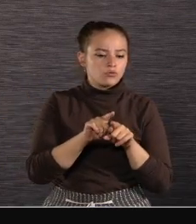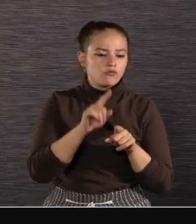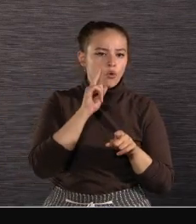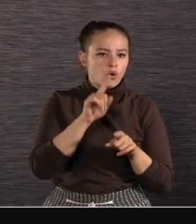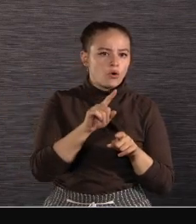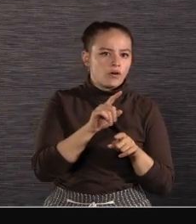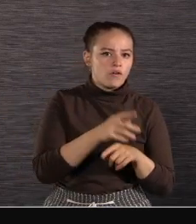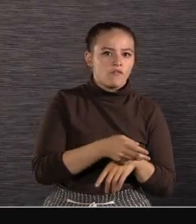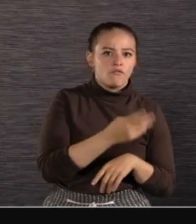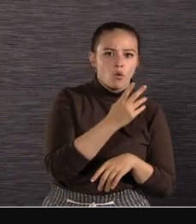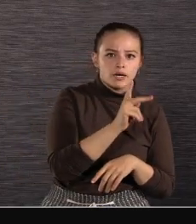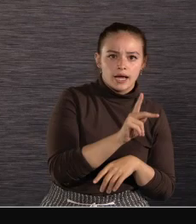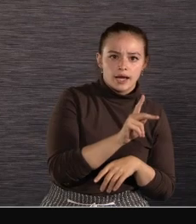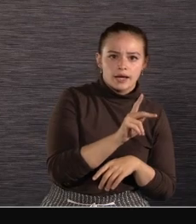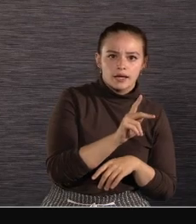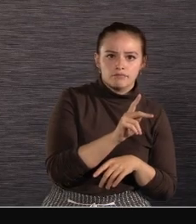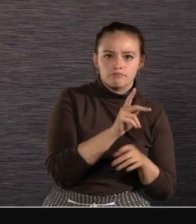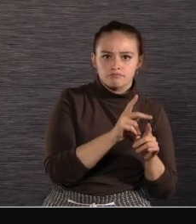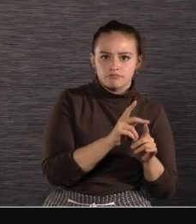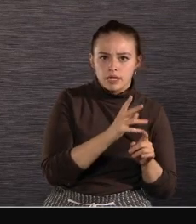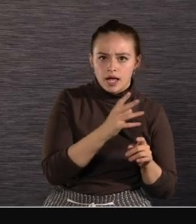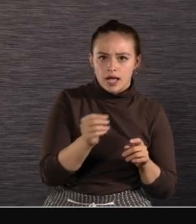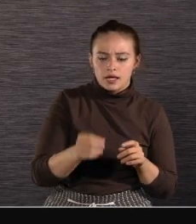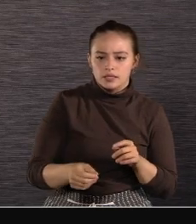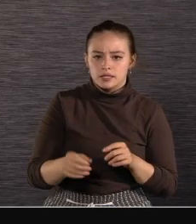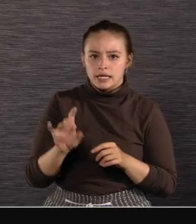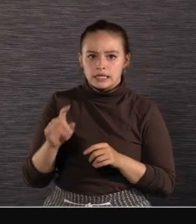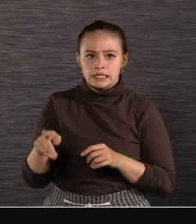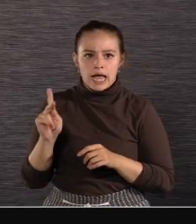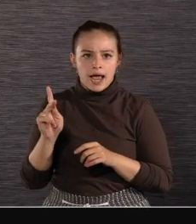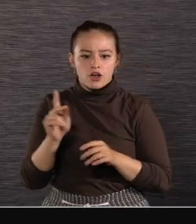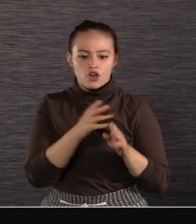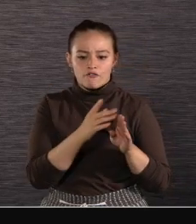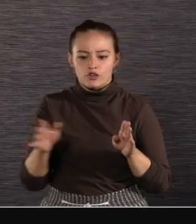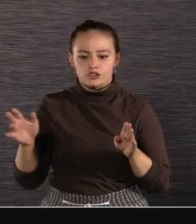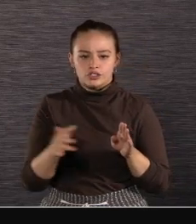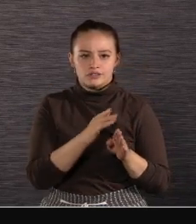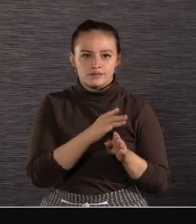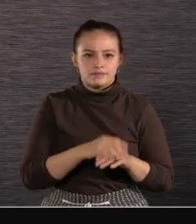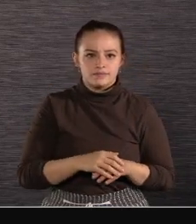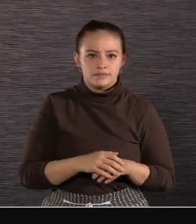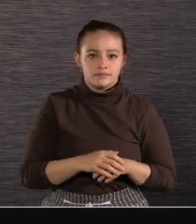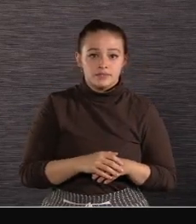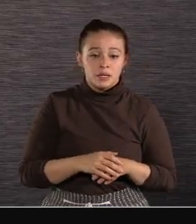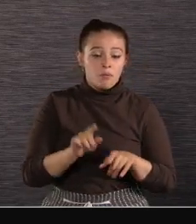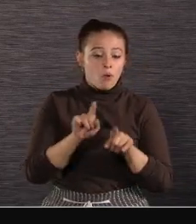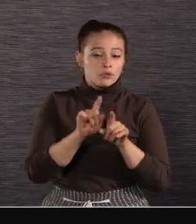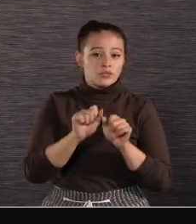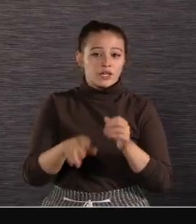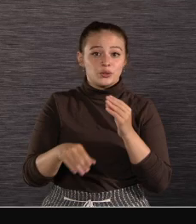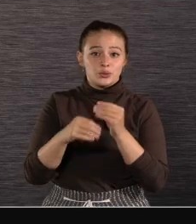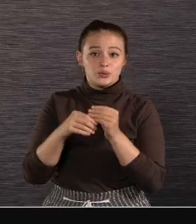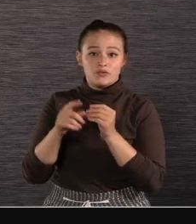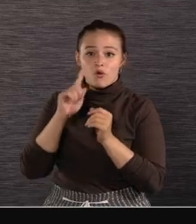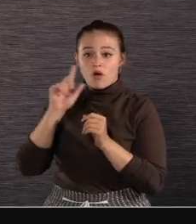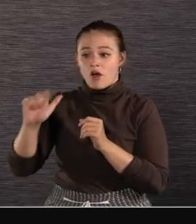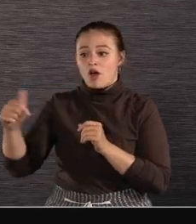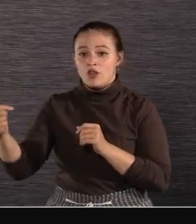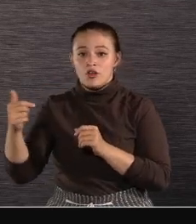And baked in 3D LUT output At prices competitive With third-party hardware converters